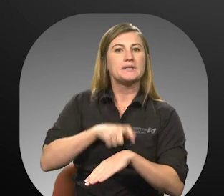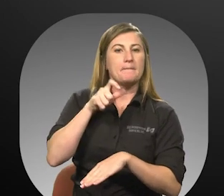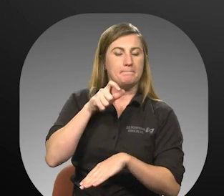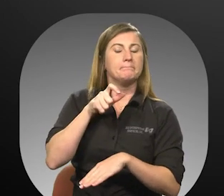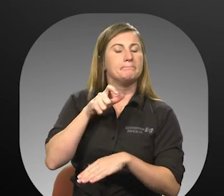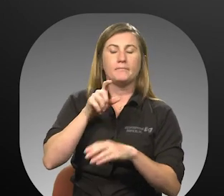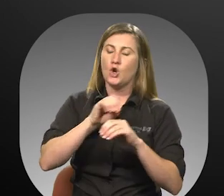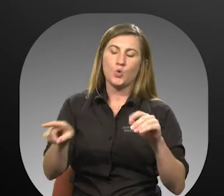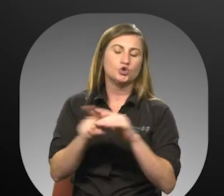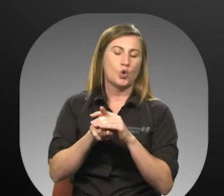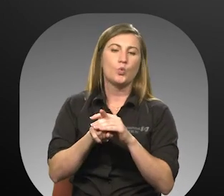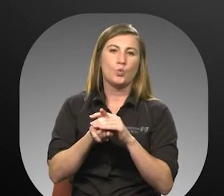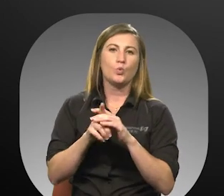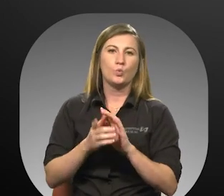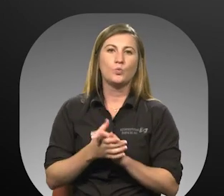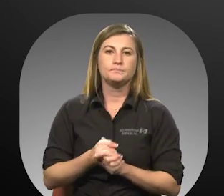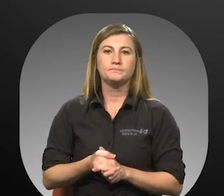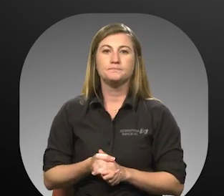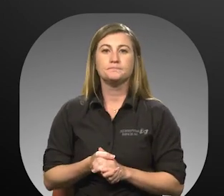time.